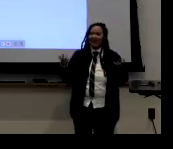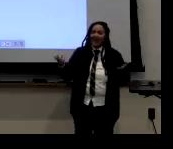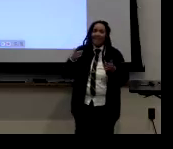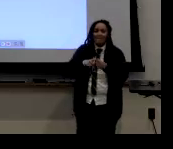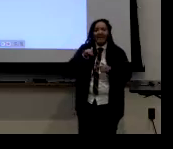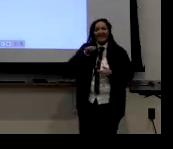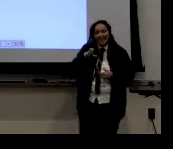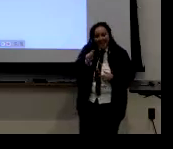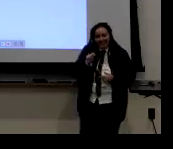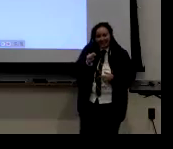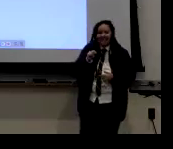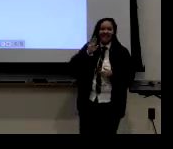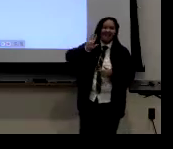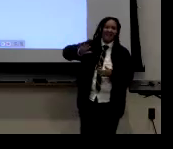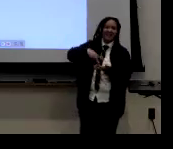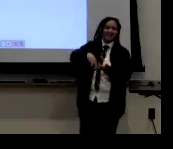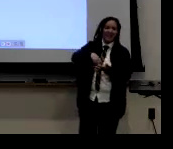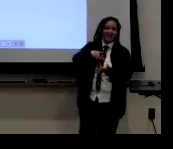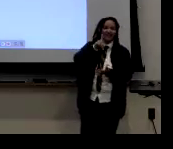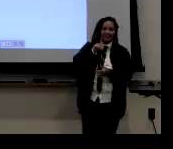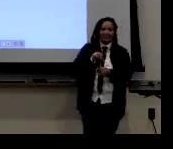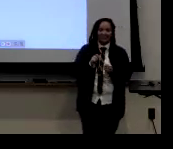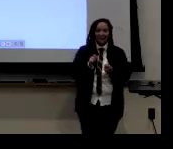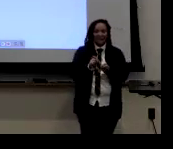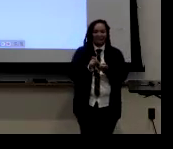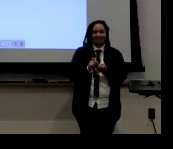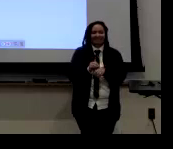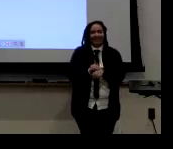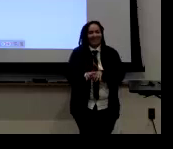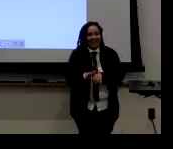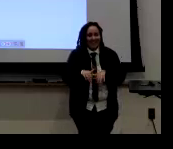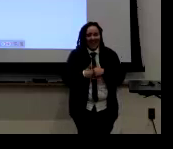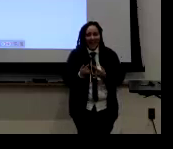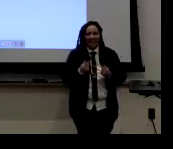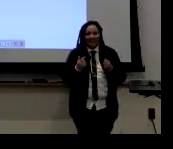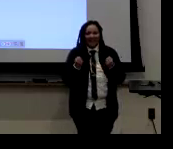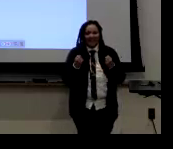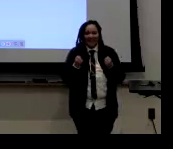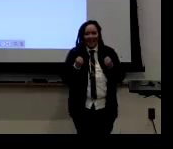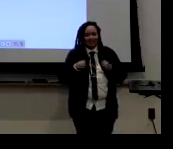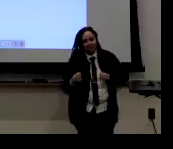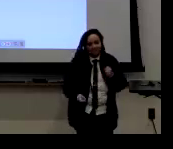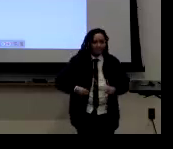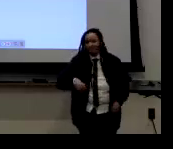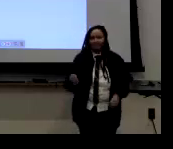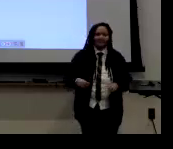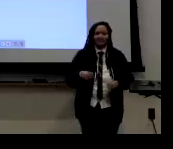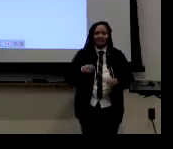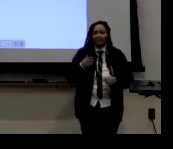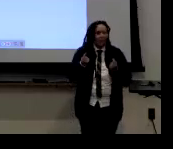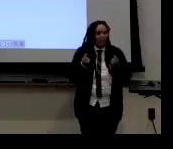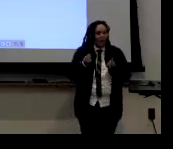too formal. Um, you want to catch someone in their natural language. And so, um,